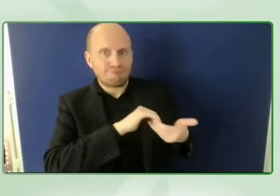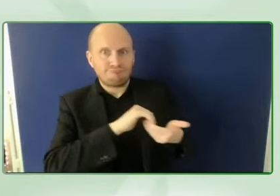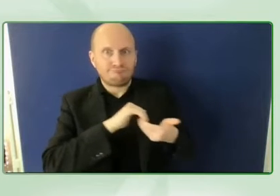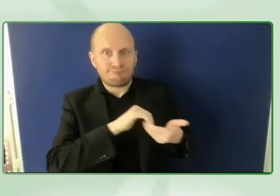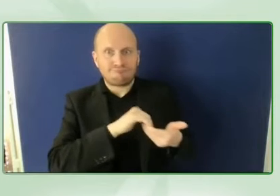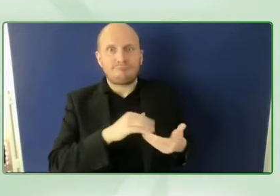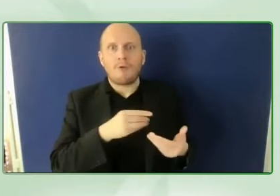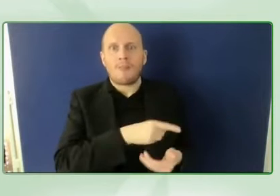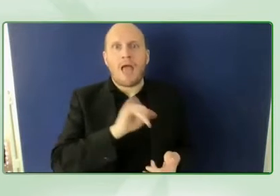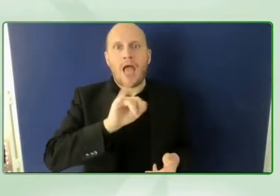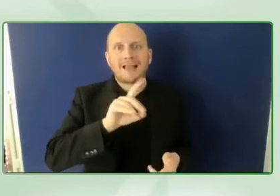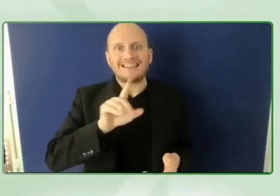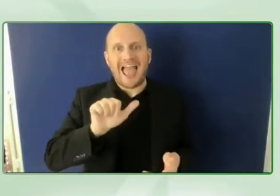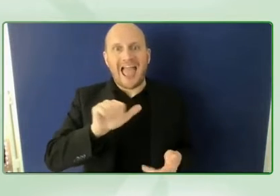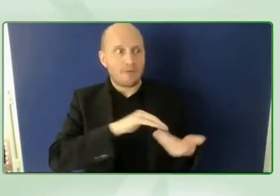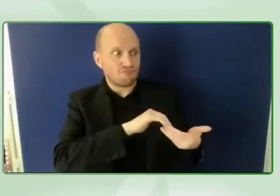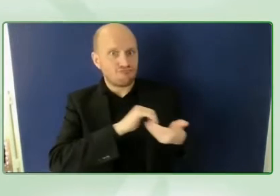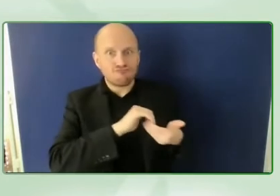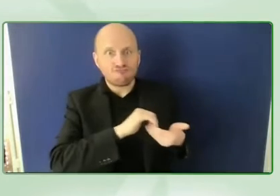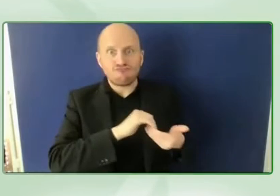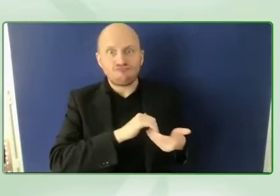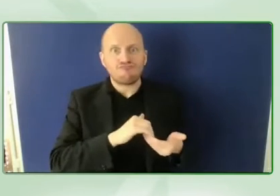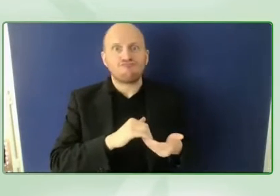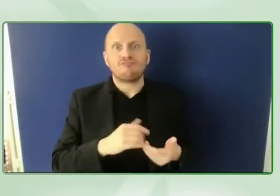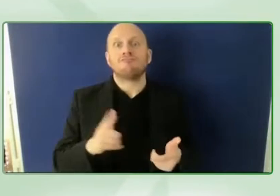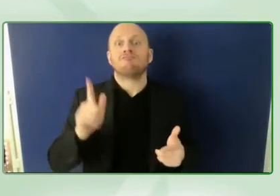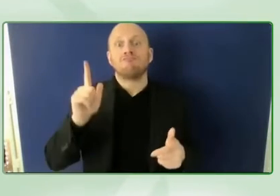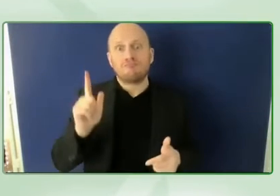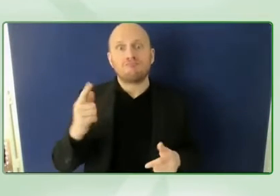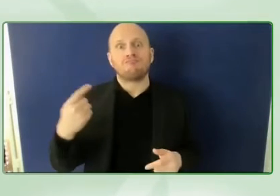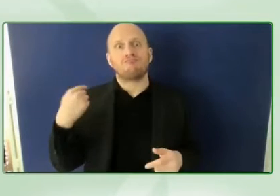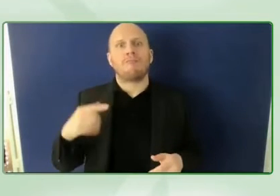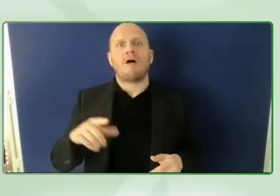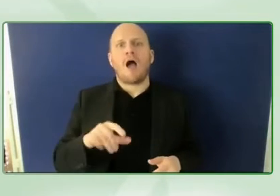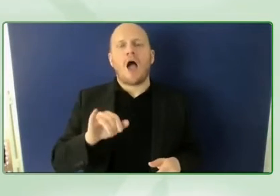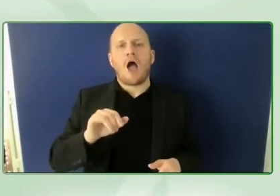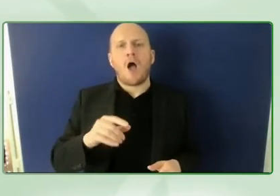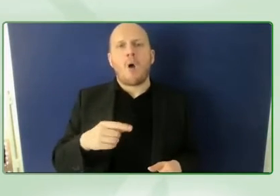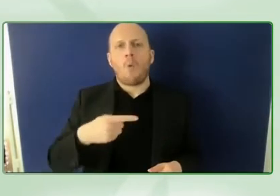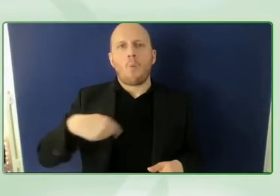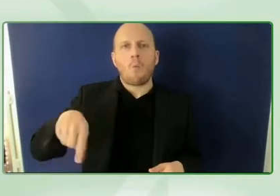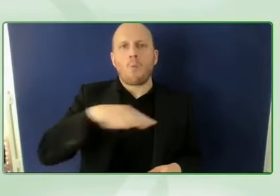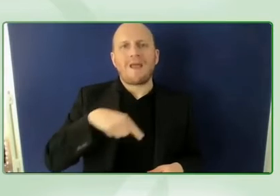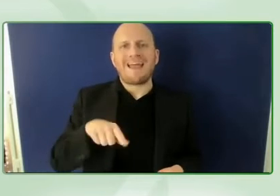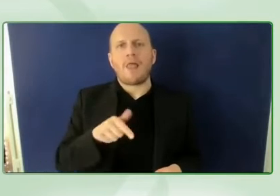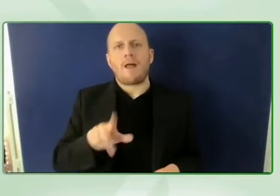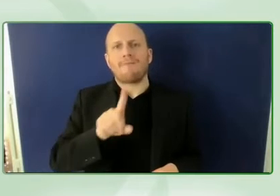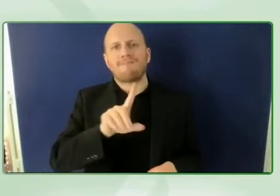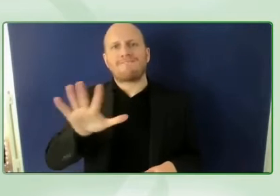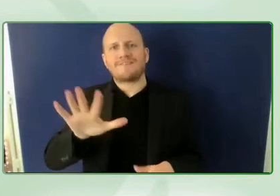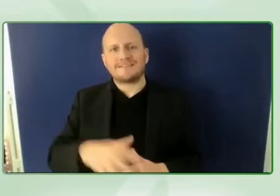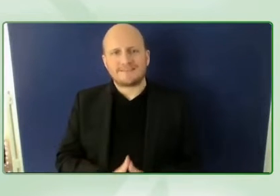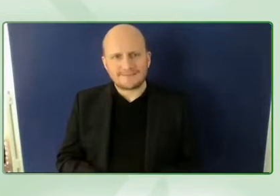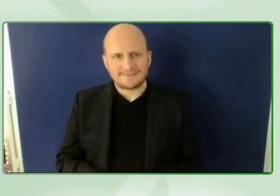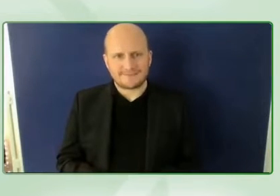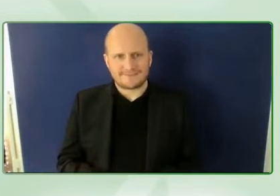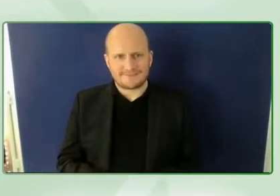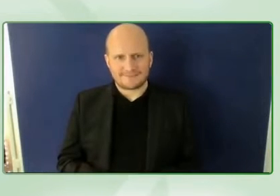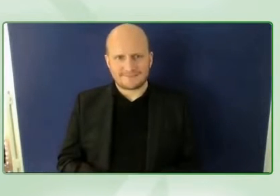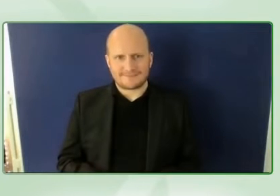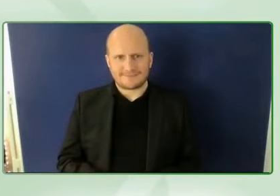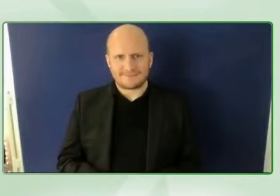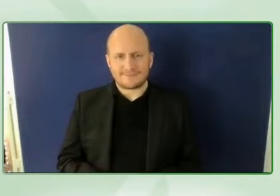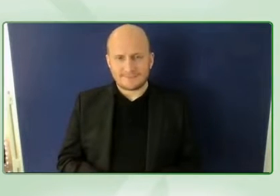last year over to you jared please